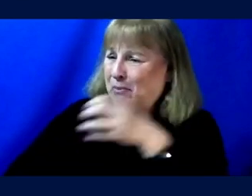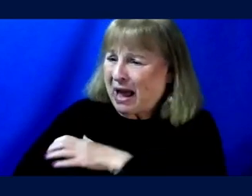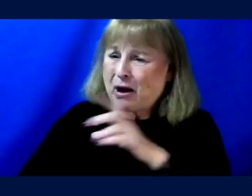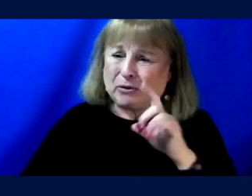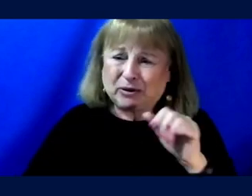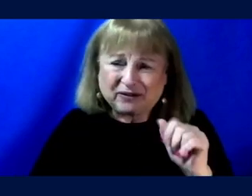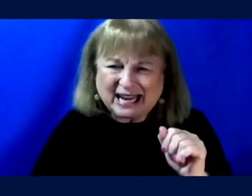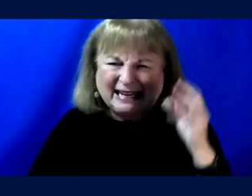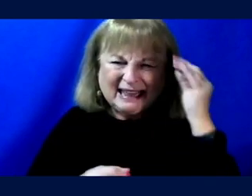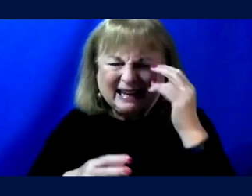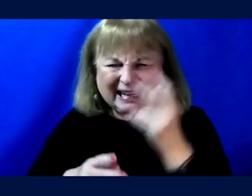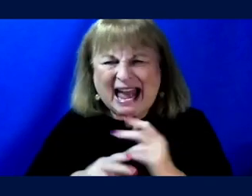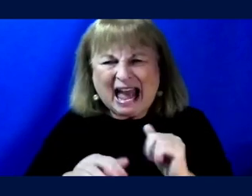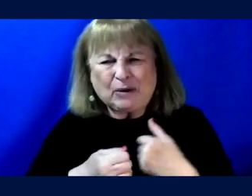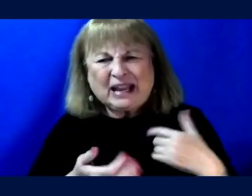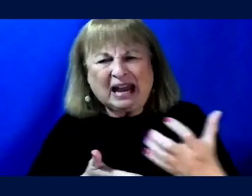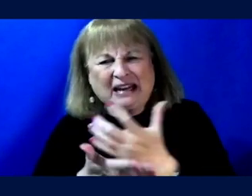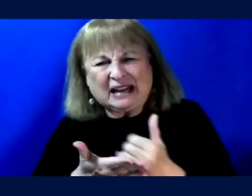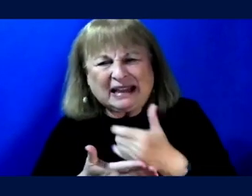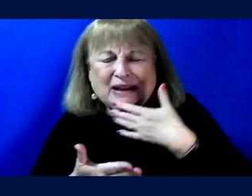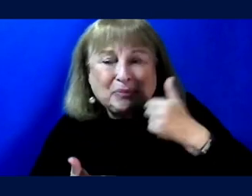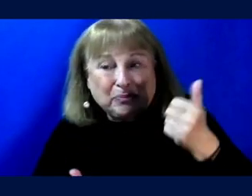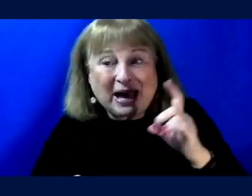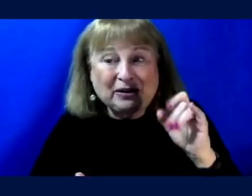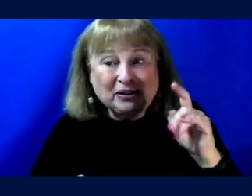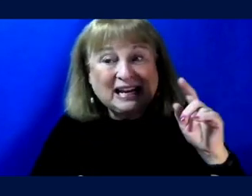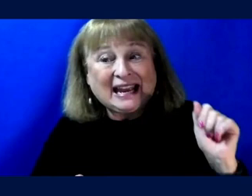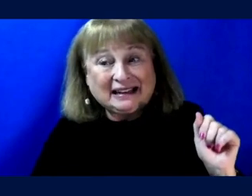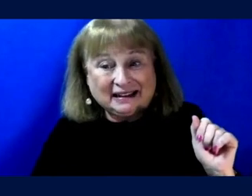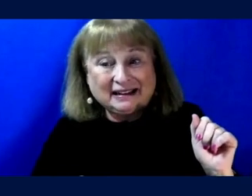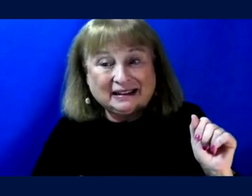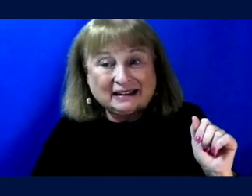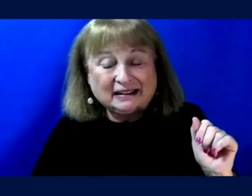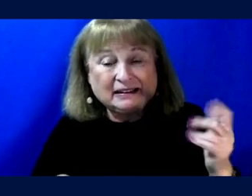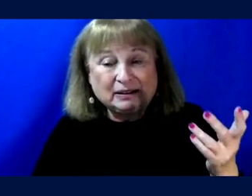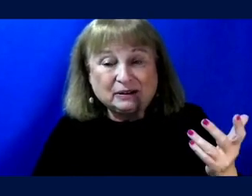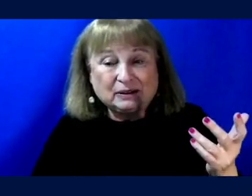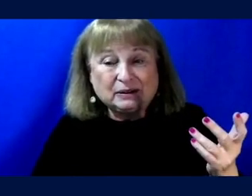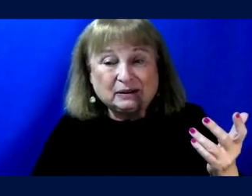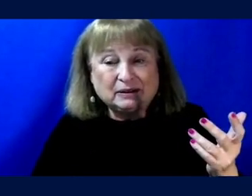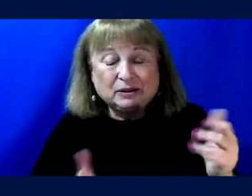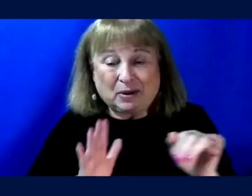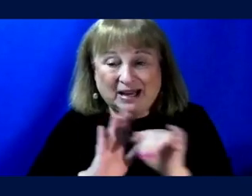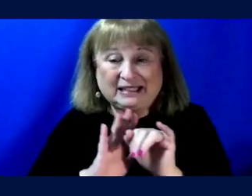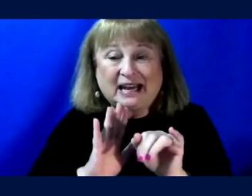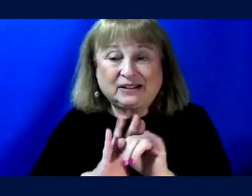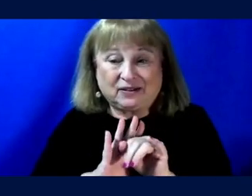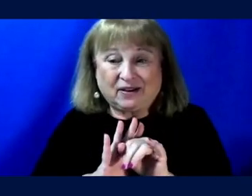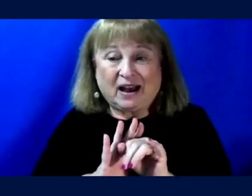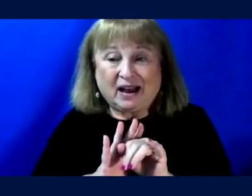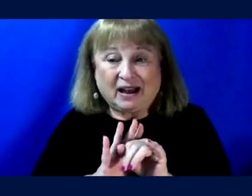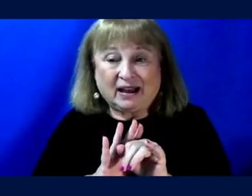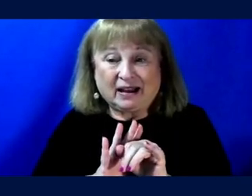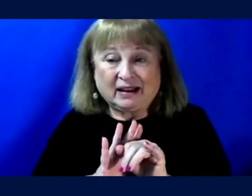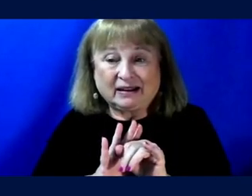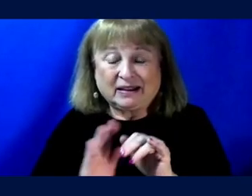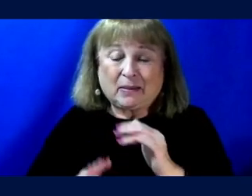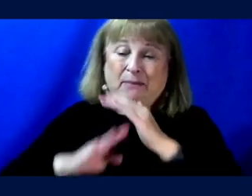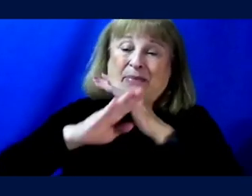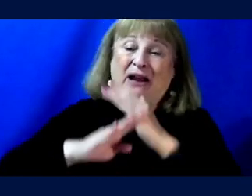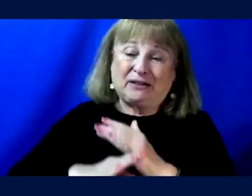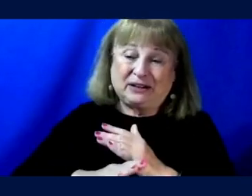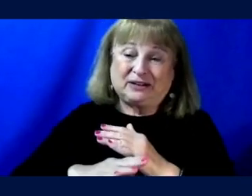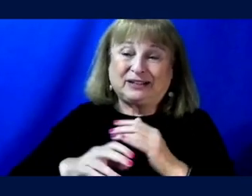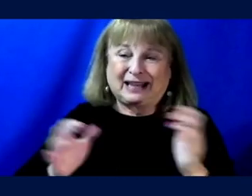carefully about how we could collect better data, um, to identify there are barriers or